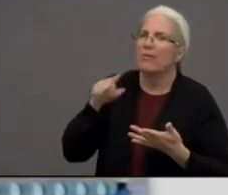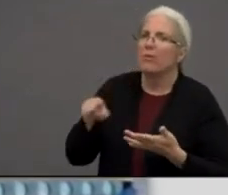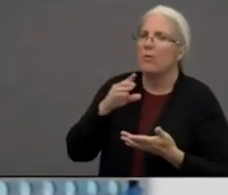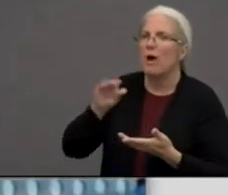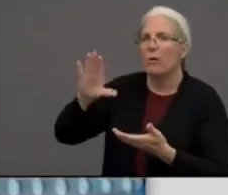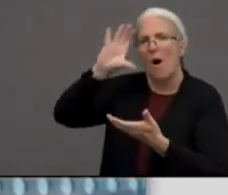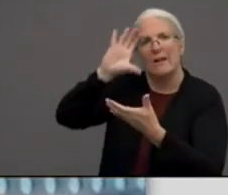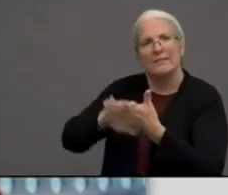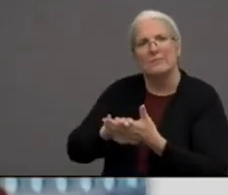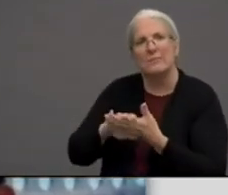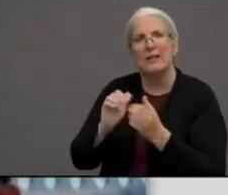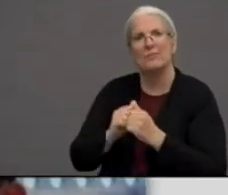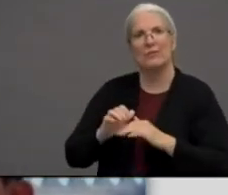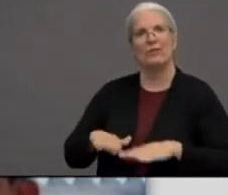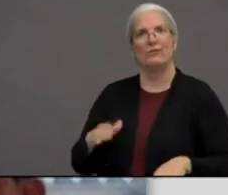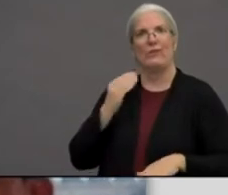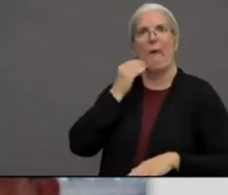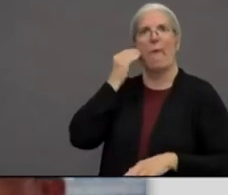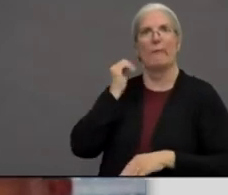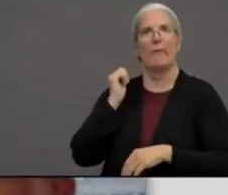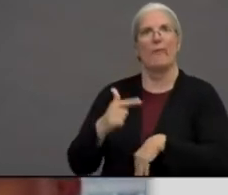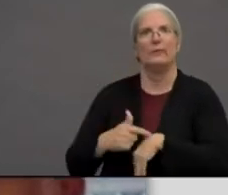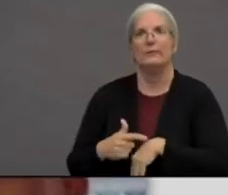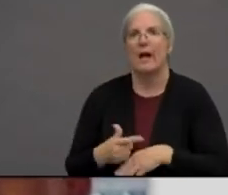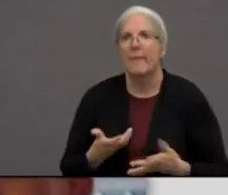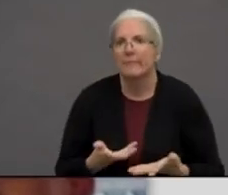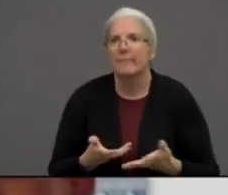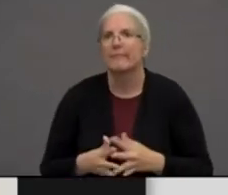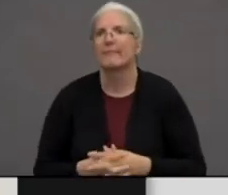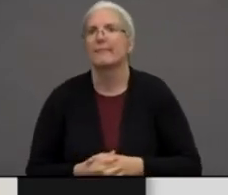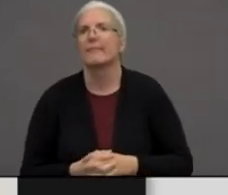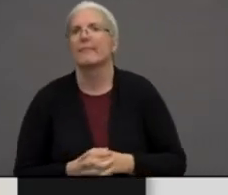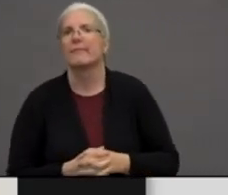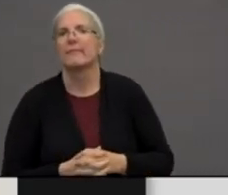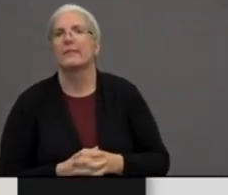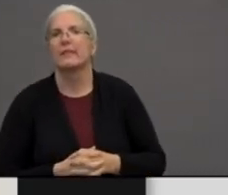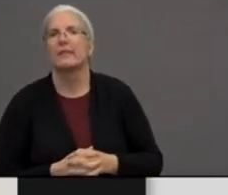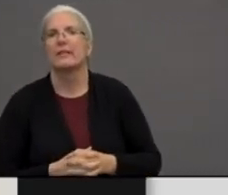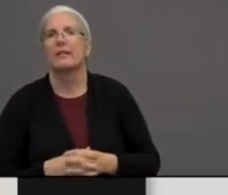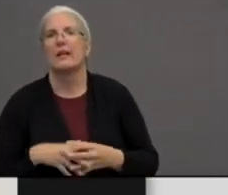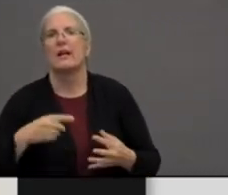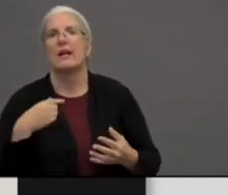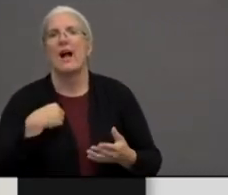school and you going to work? Well, I learned to sleep with earplugs